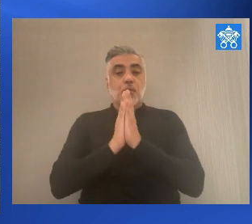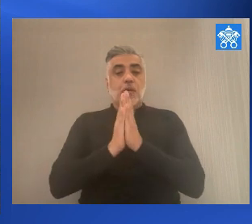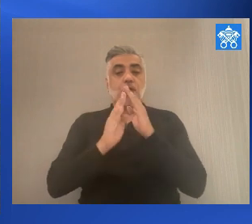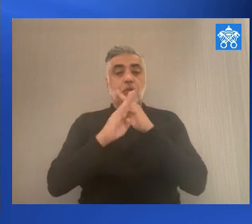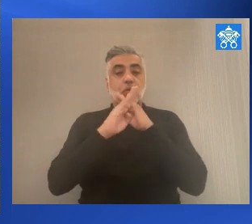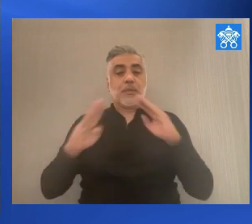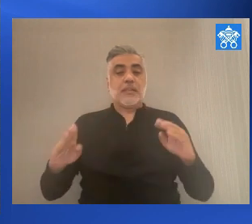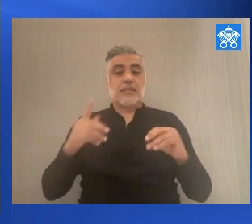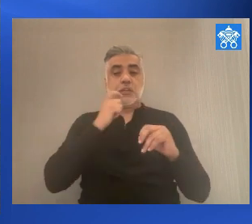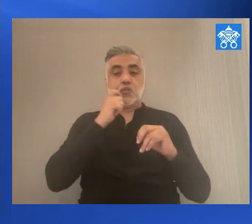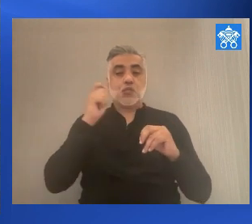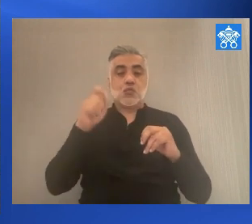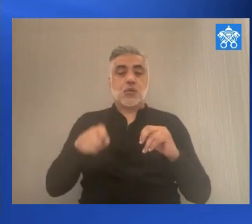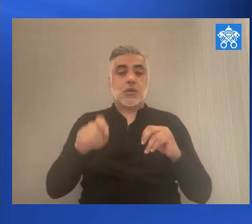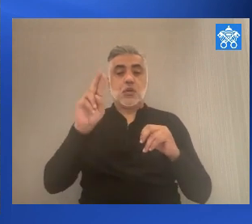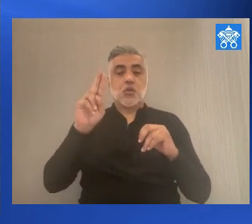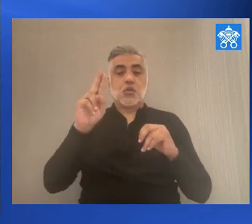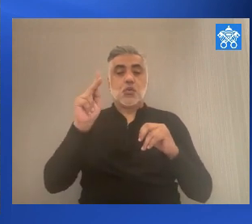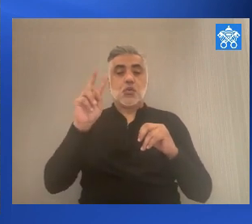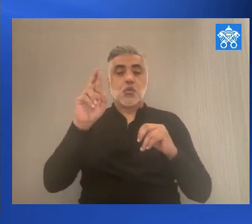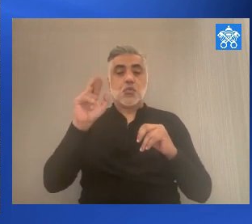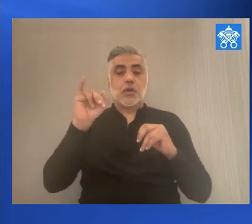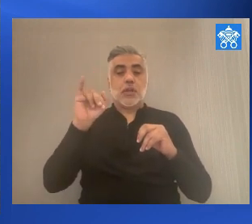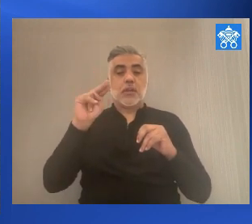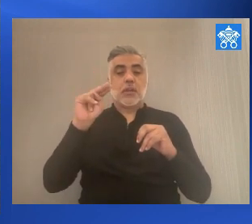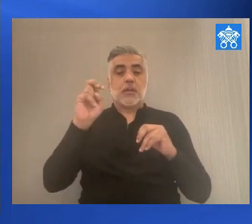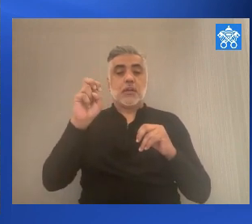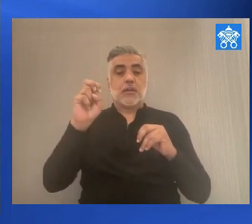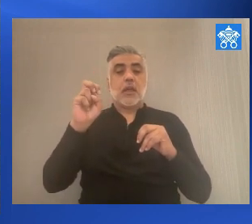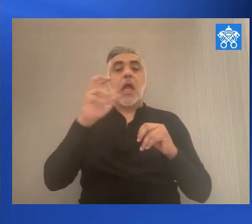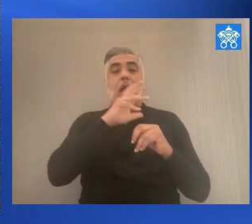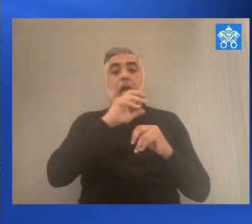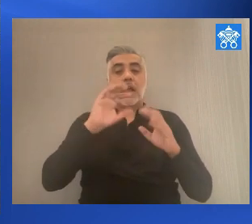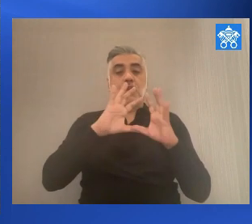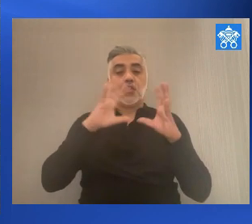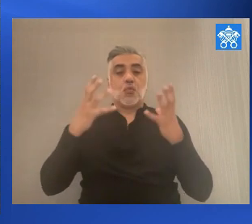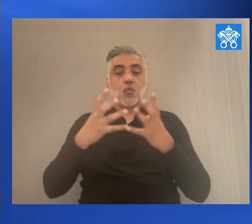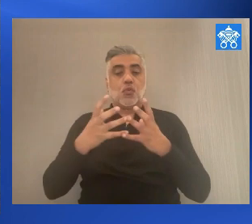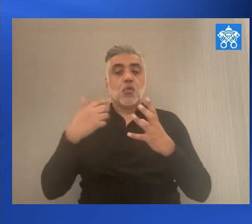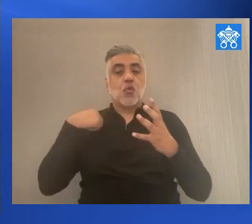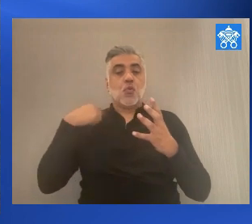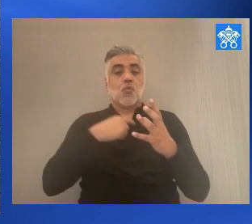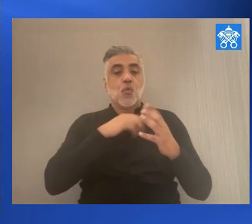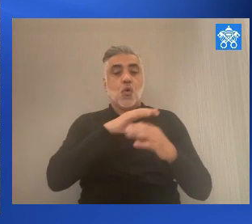I will be at the Colosseum to pray for peace in Ukraine.